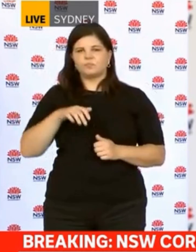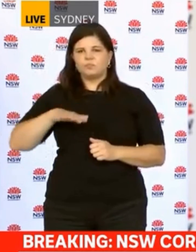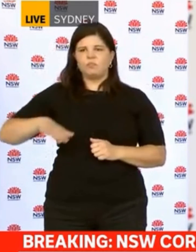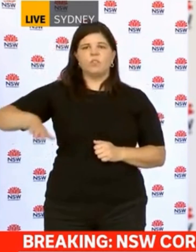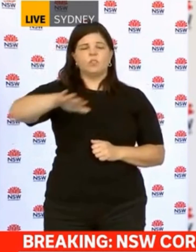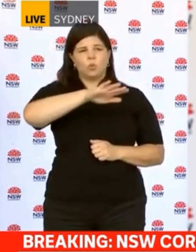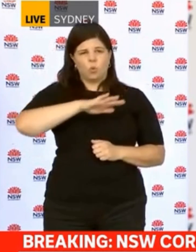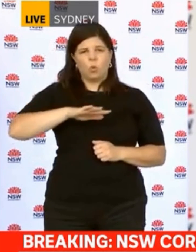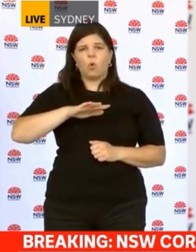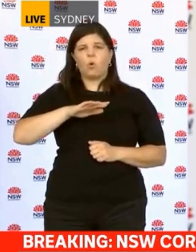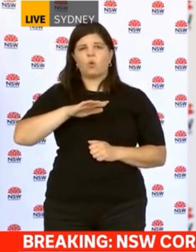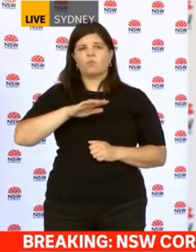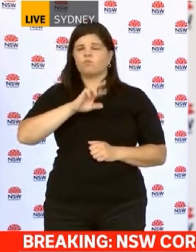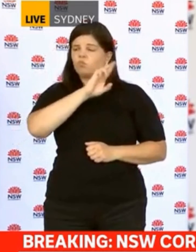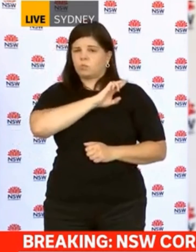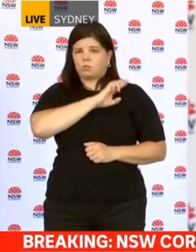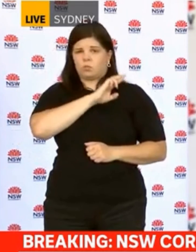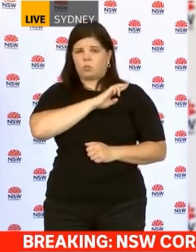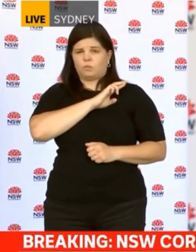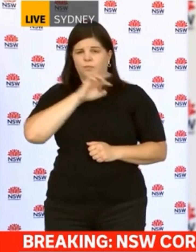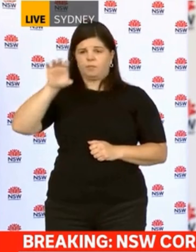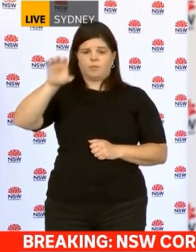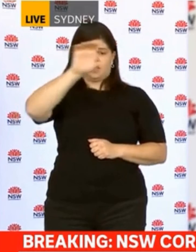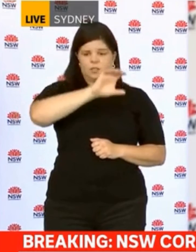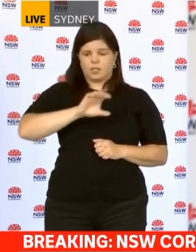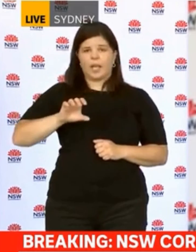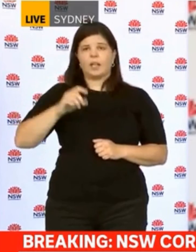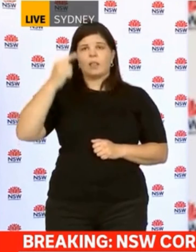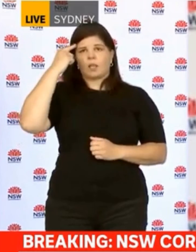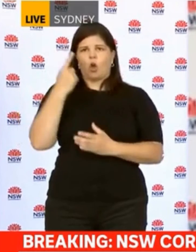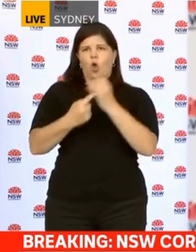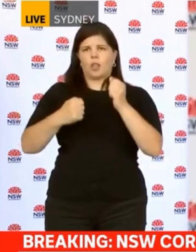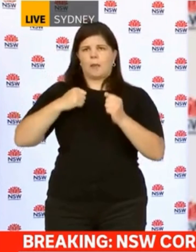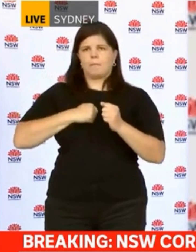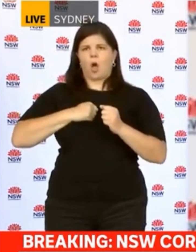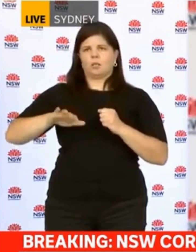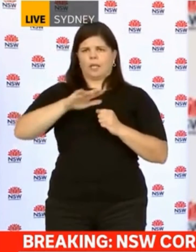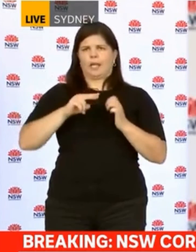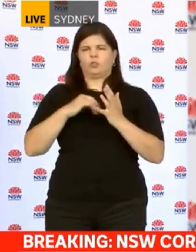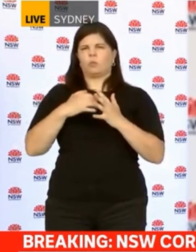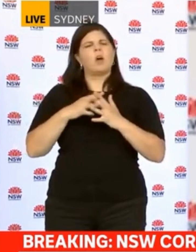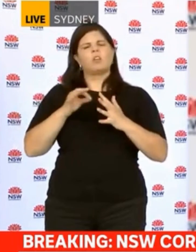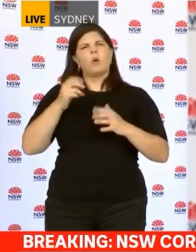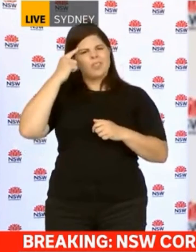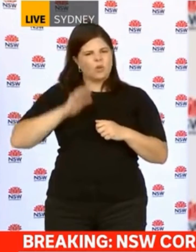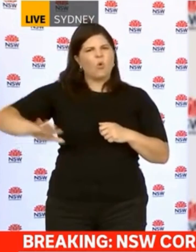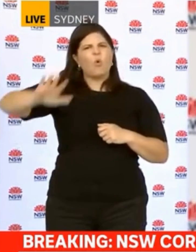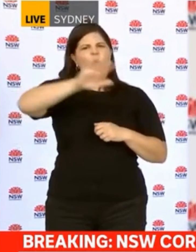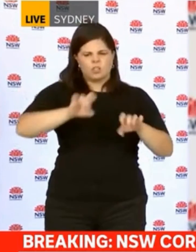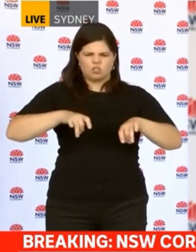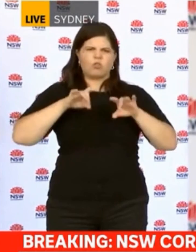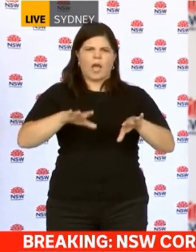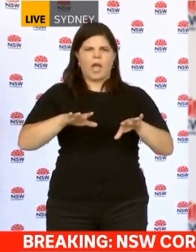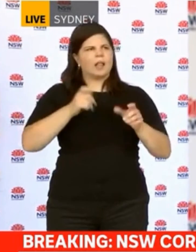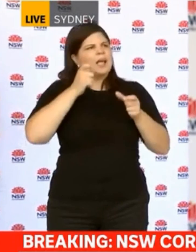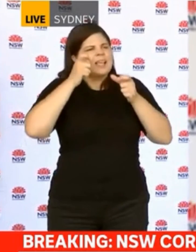us have a responsibility, as state premiers, as state leaders, to think outside the boundaries of our own state. We're Australians, yes,